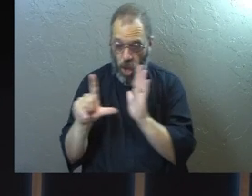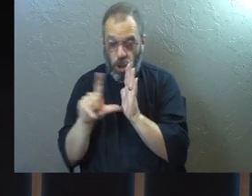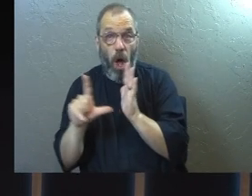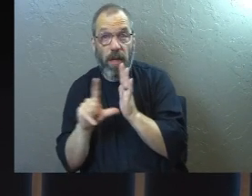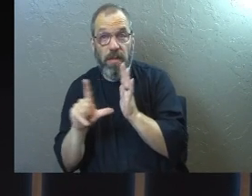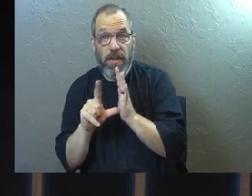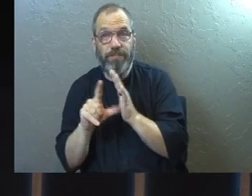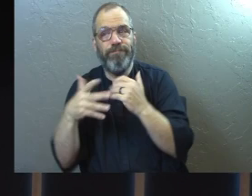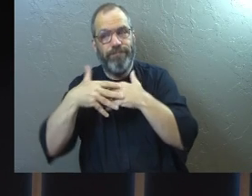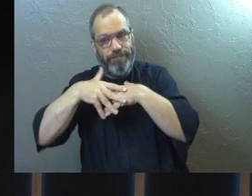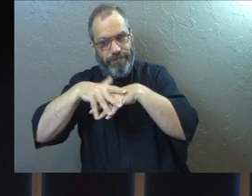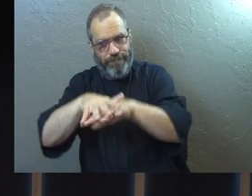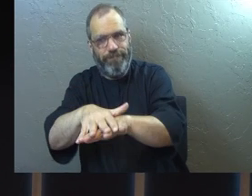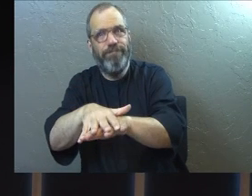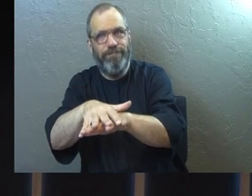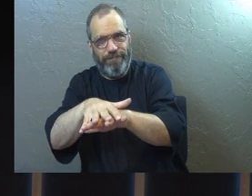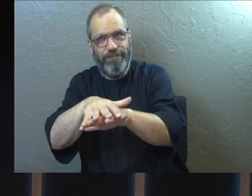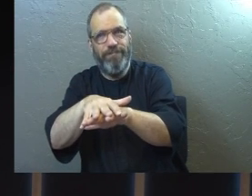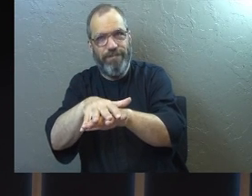is a melting pot.